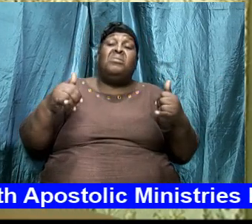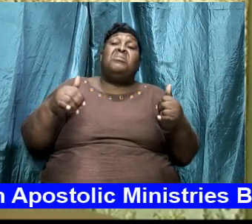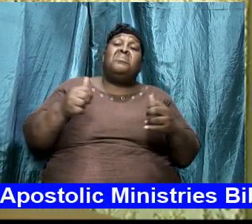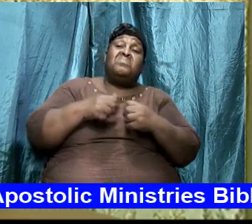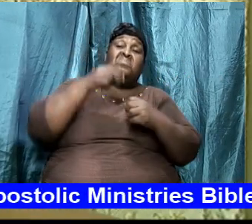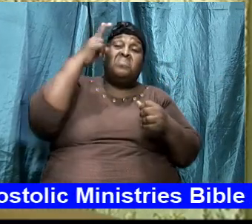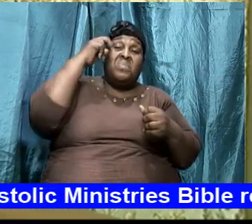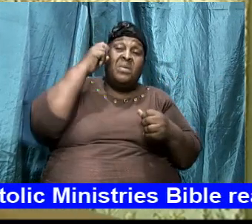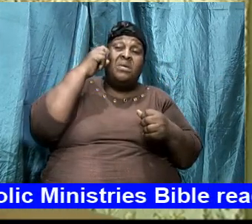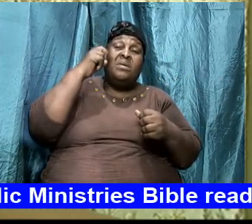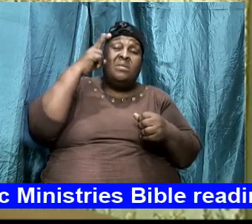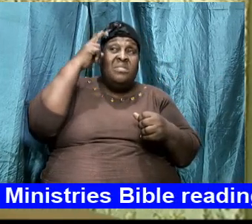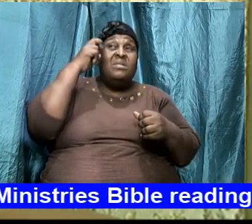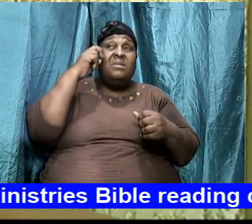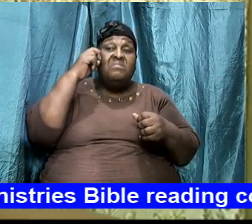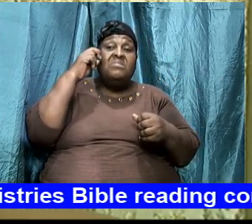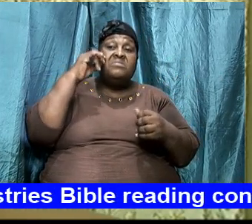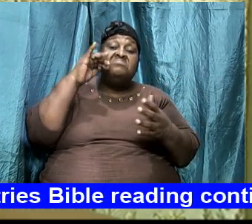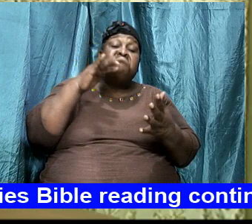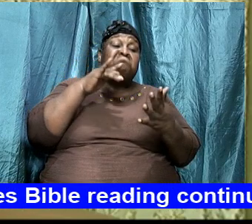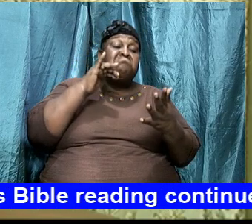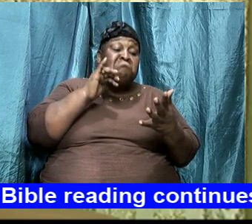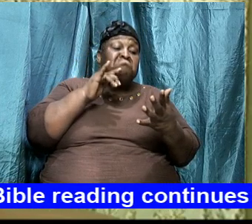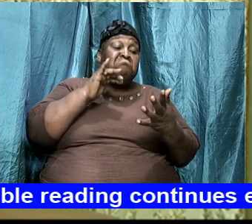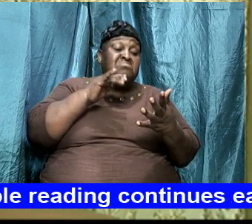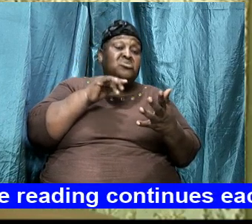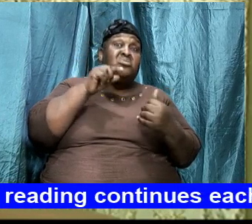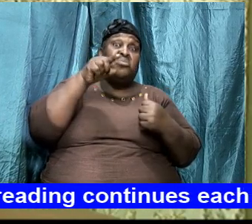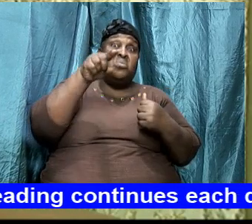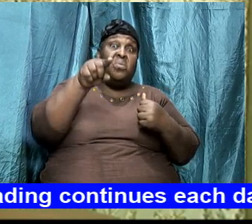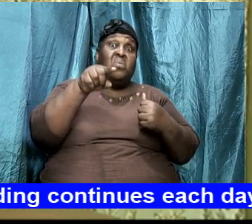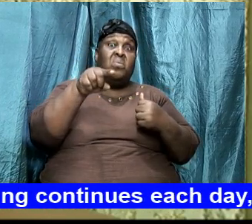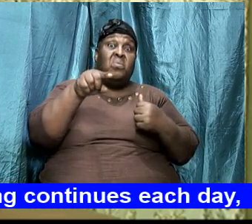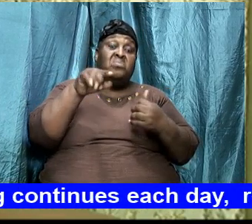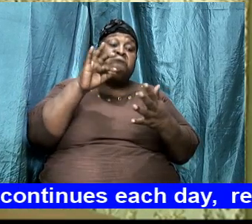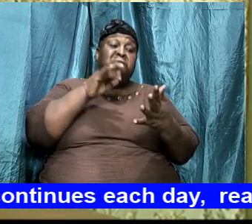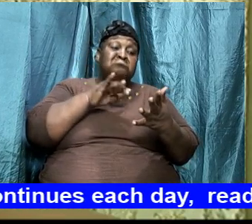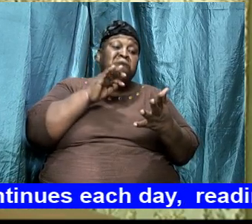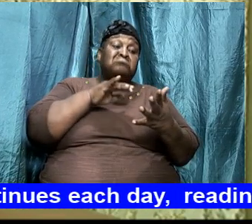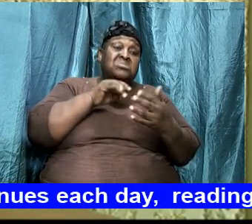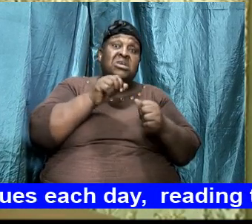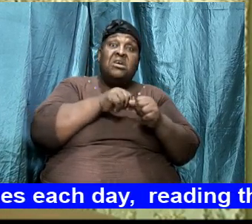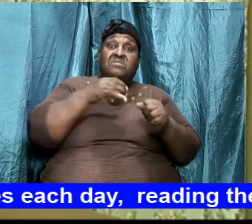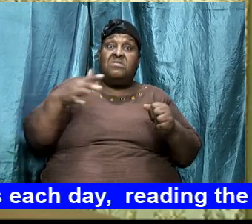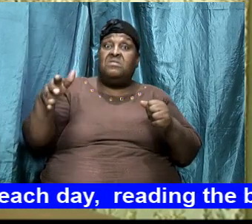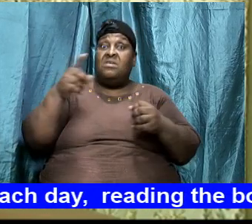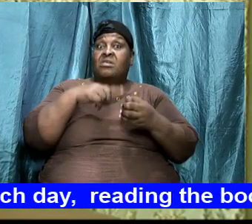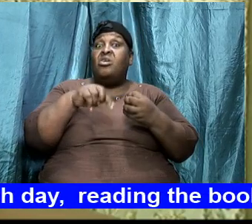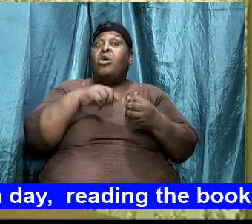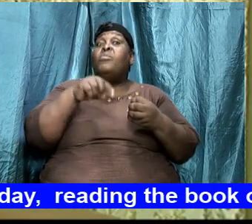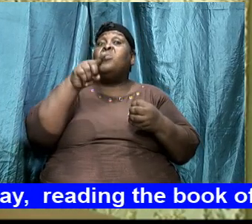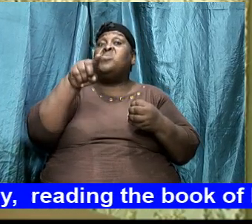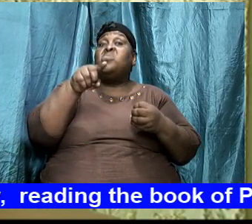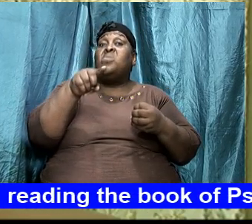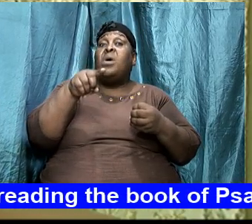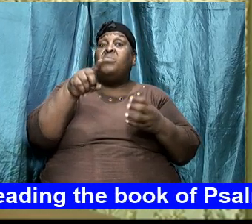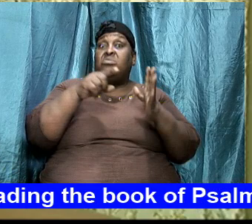studying you and studying everything about you and when he unveils himself there's nothing you can do